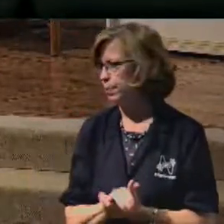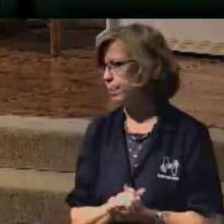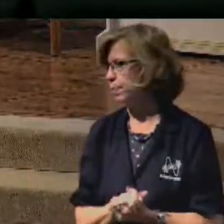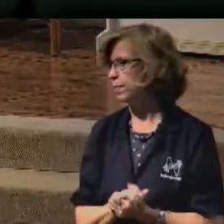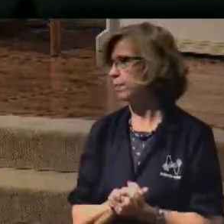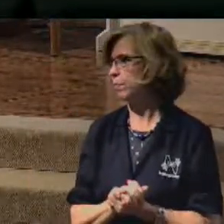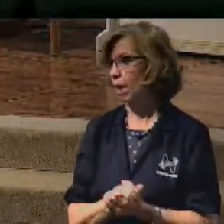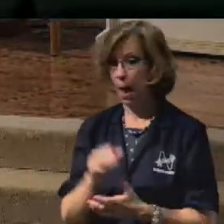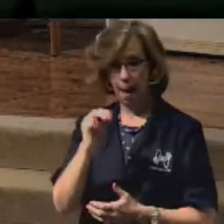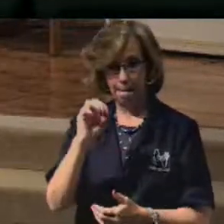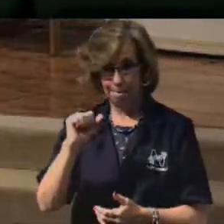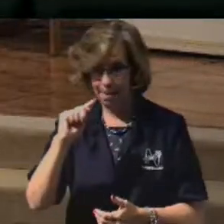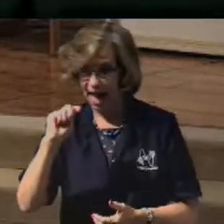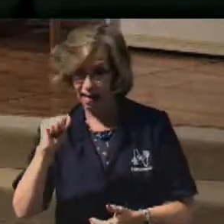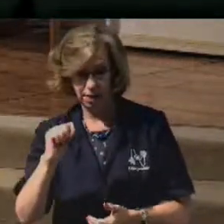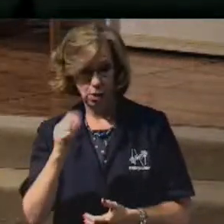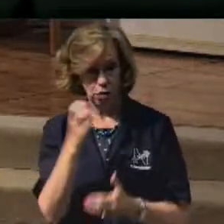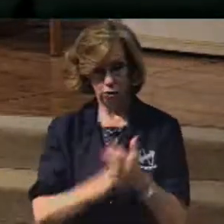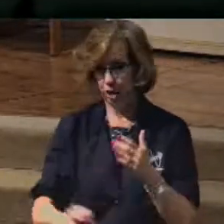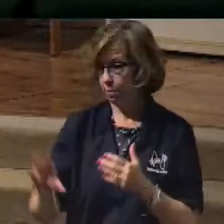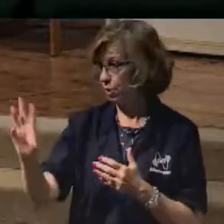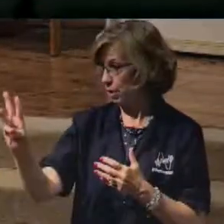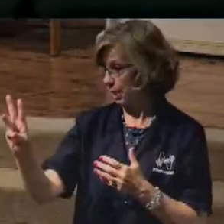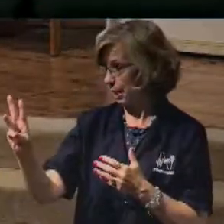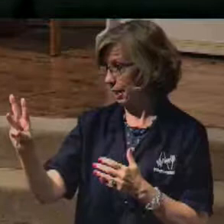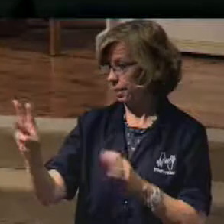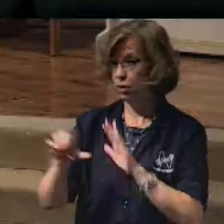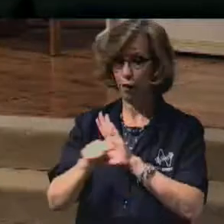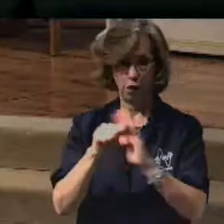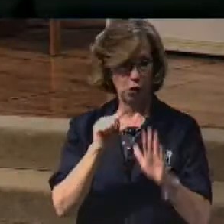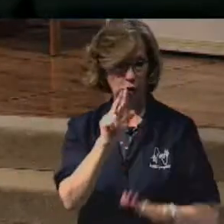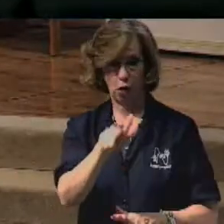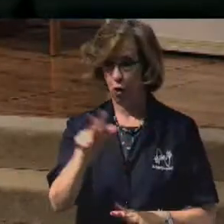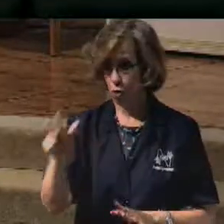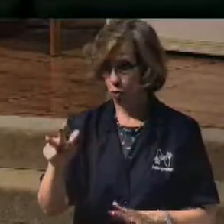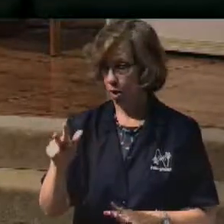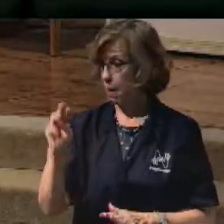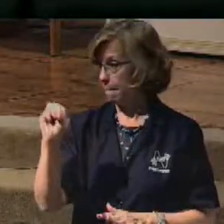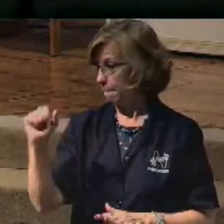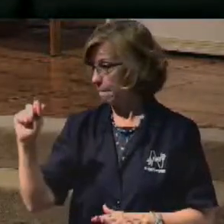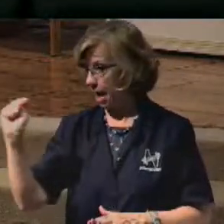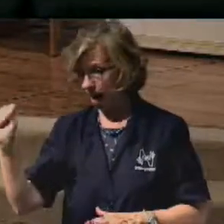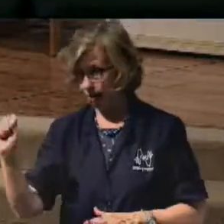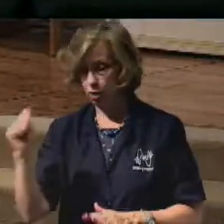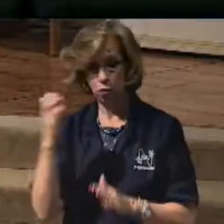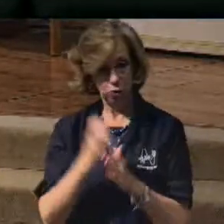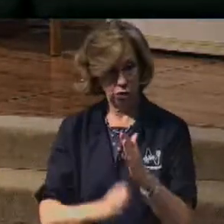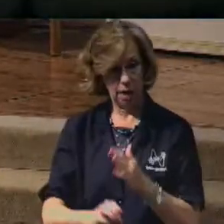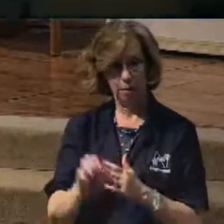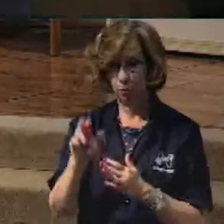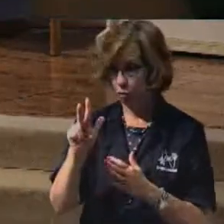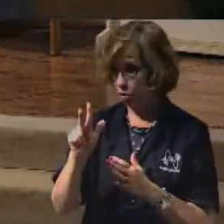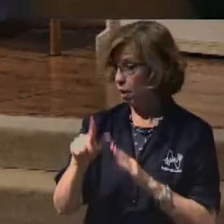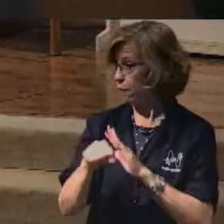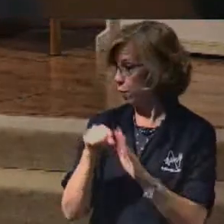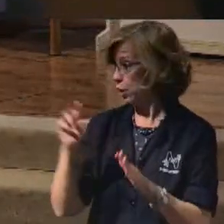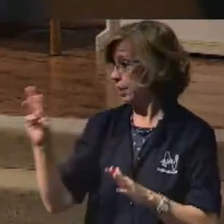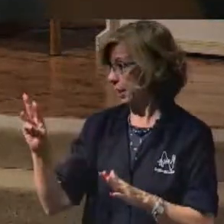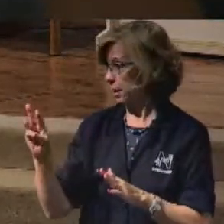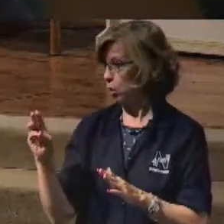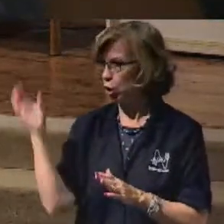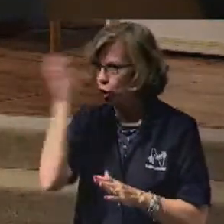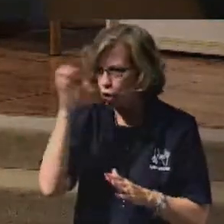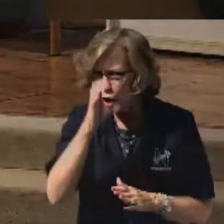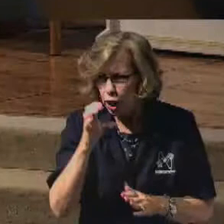Matthew chapter 6 and verse 33. One verse. The Bible says, But seek ye first